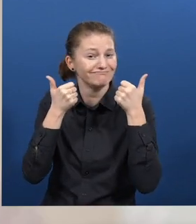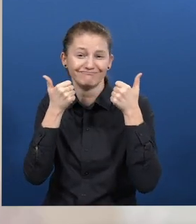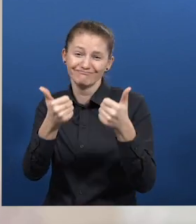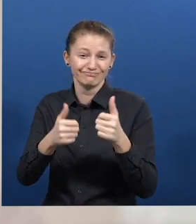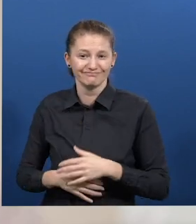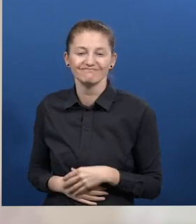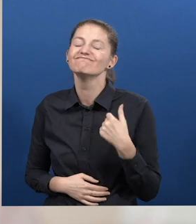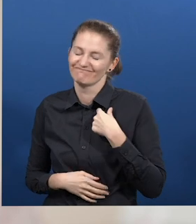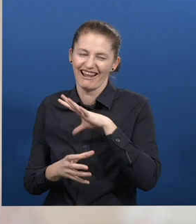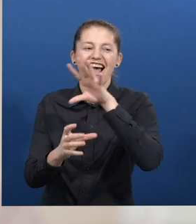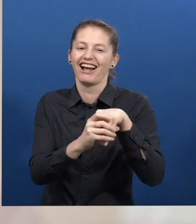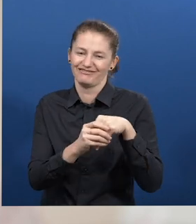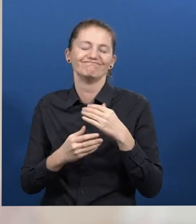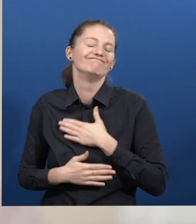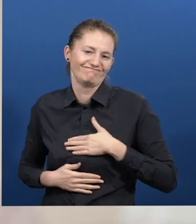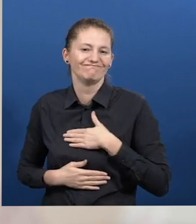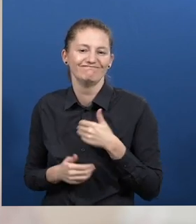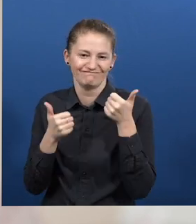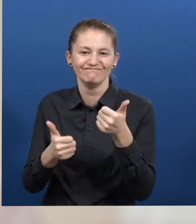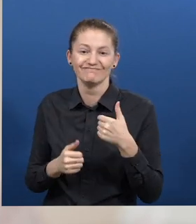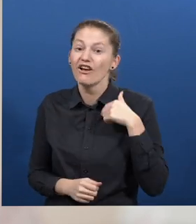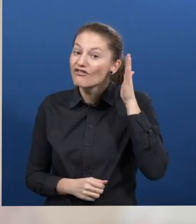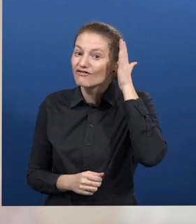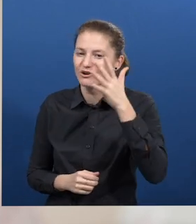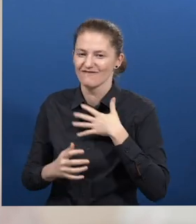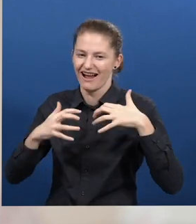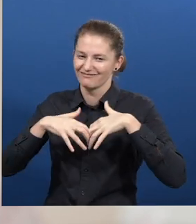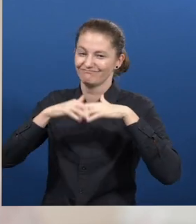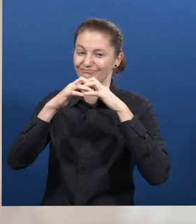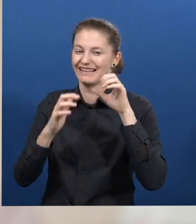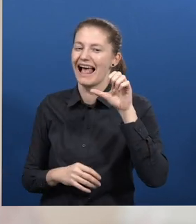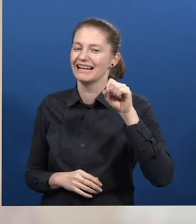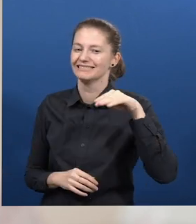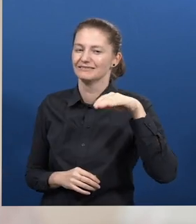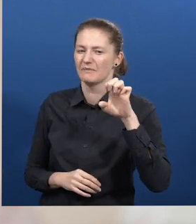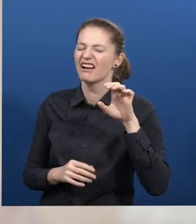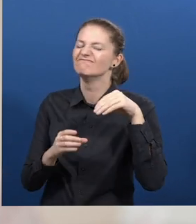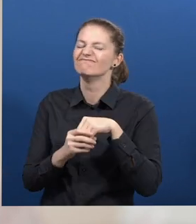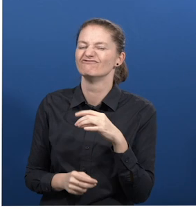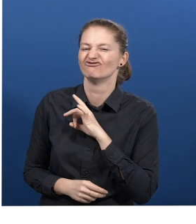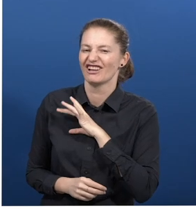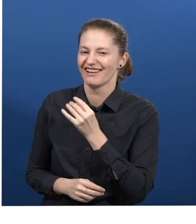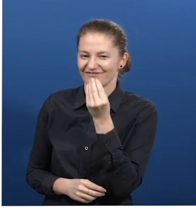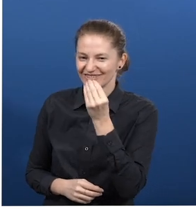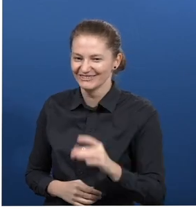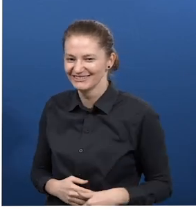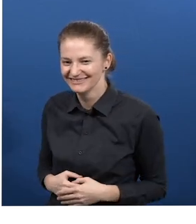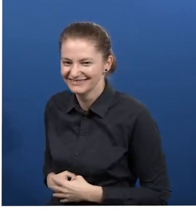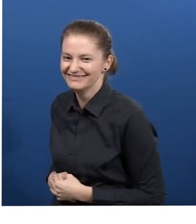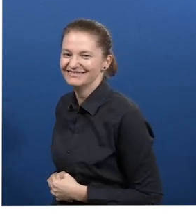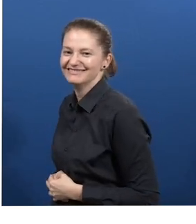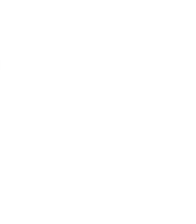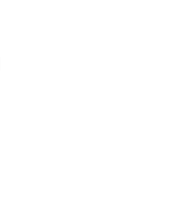In the future I would like to have a SME, like of Chilean food, to settle. Zero Project.